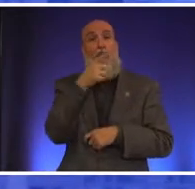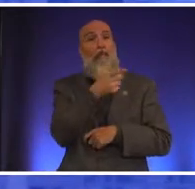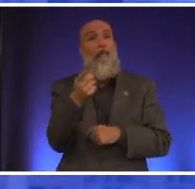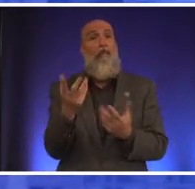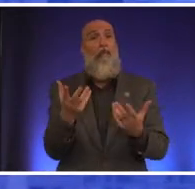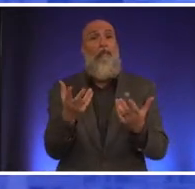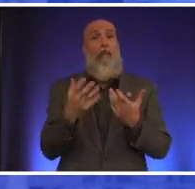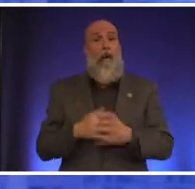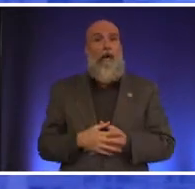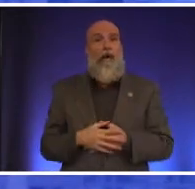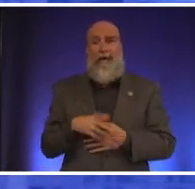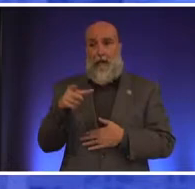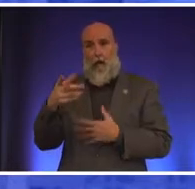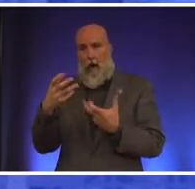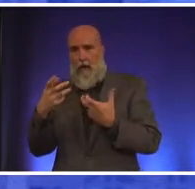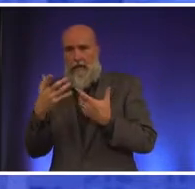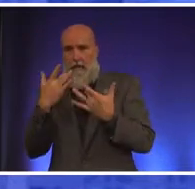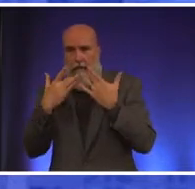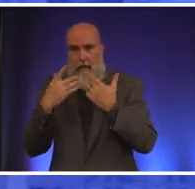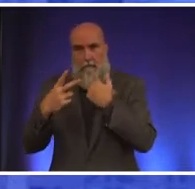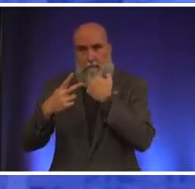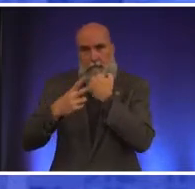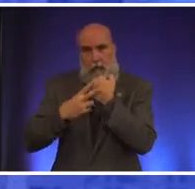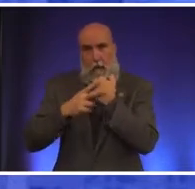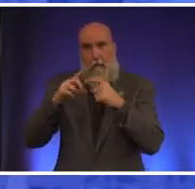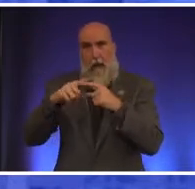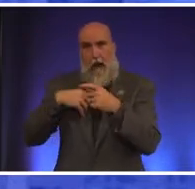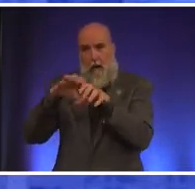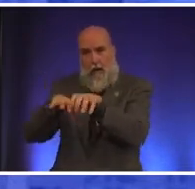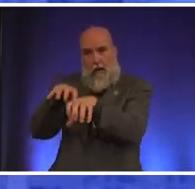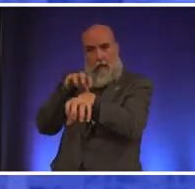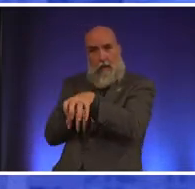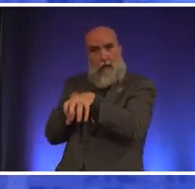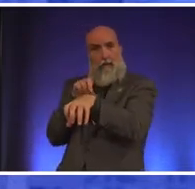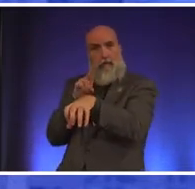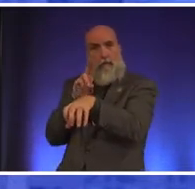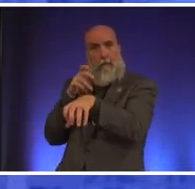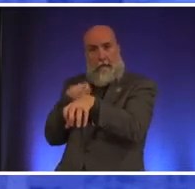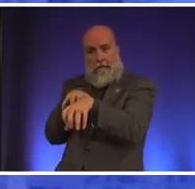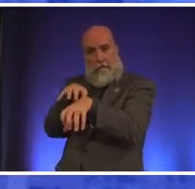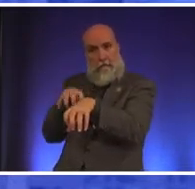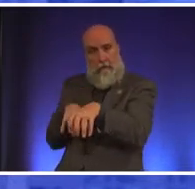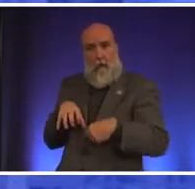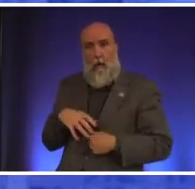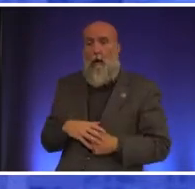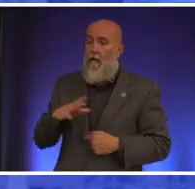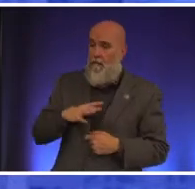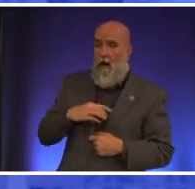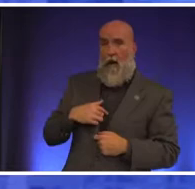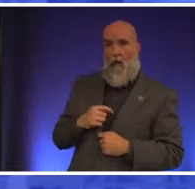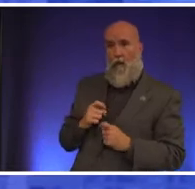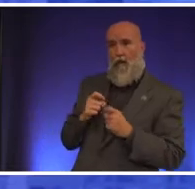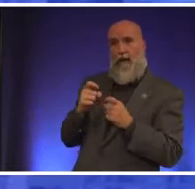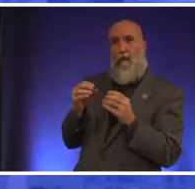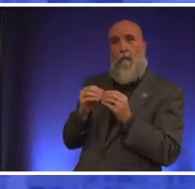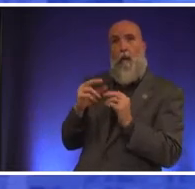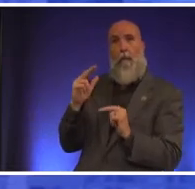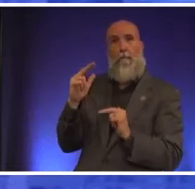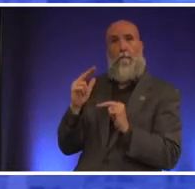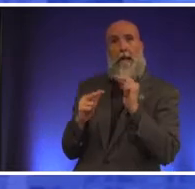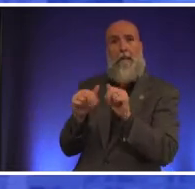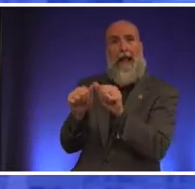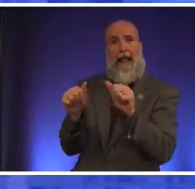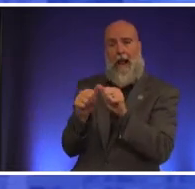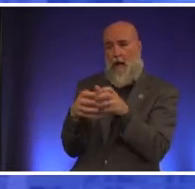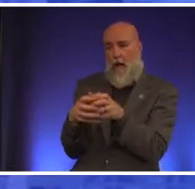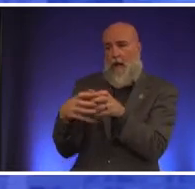to if you're going to preserve the house and you want to build a duplex in the back there's a way for us to say we'll give you more buildable area so it's